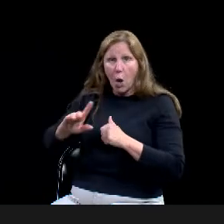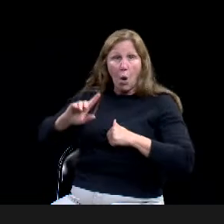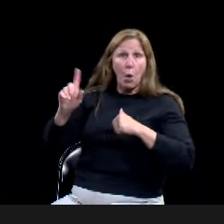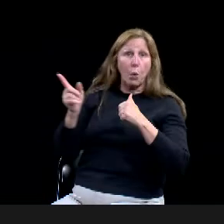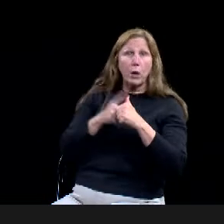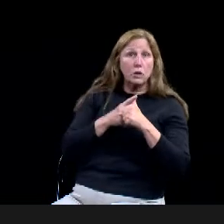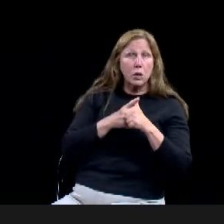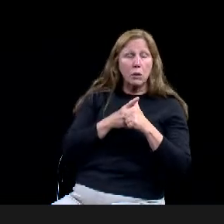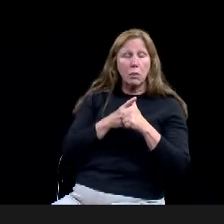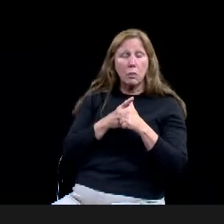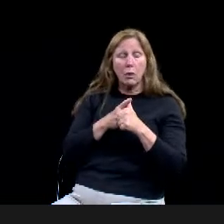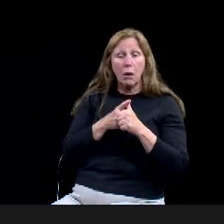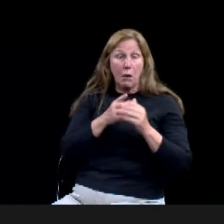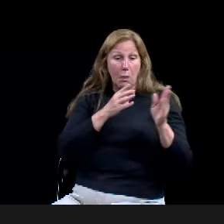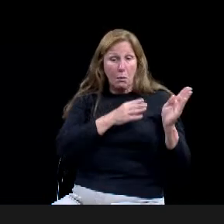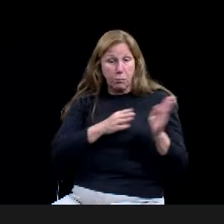what